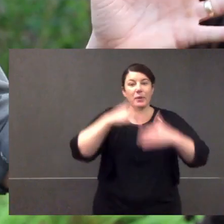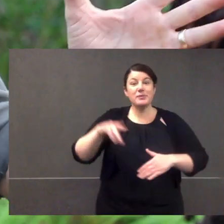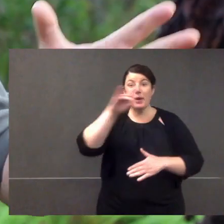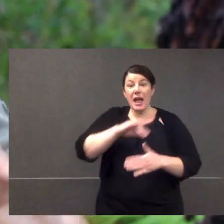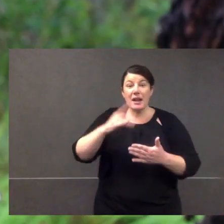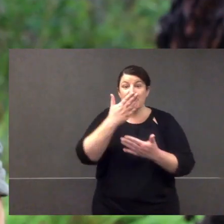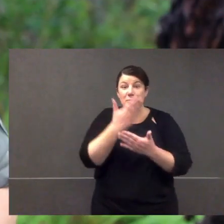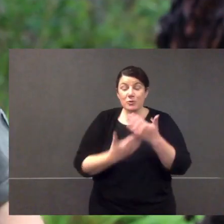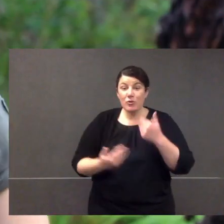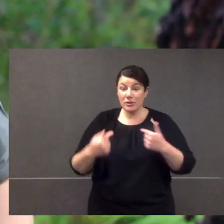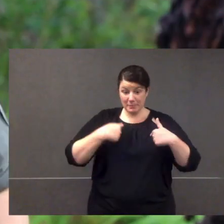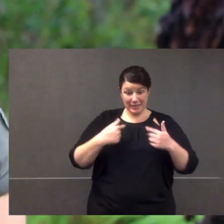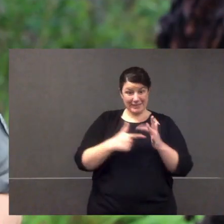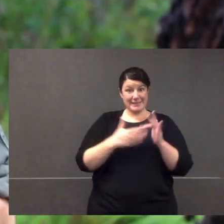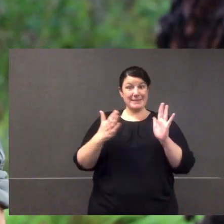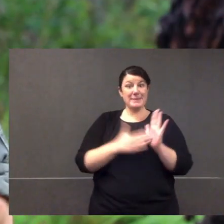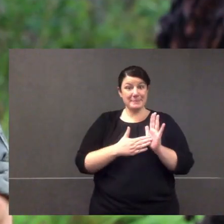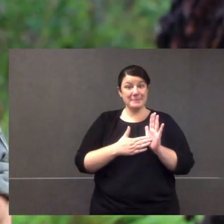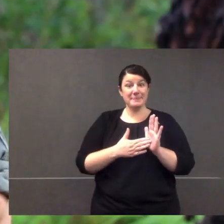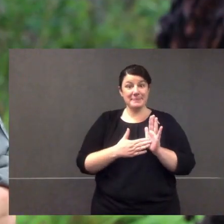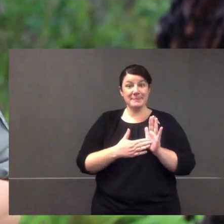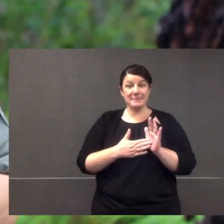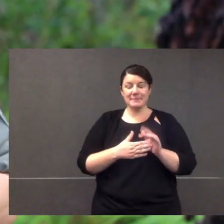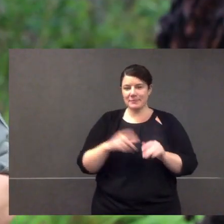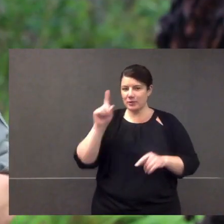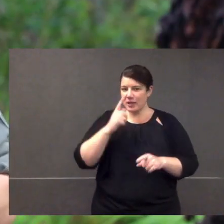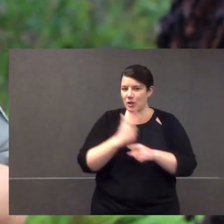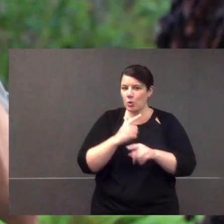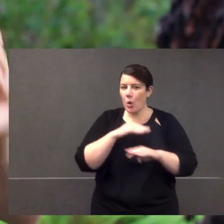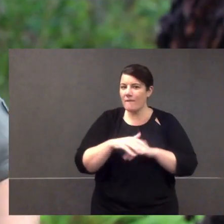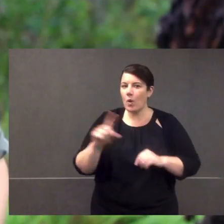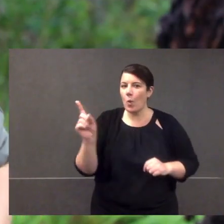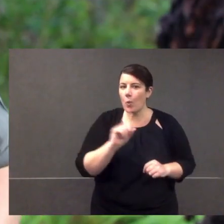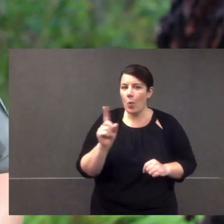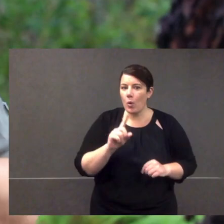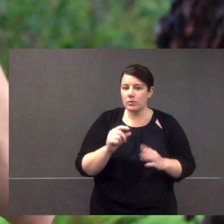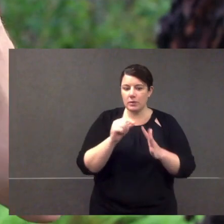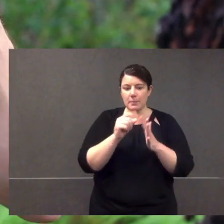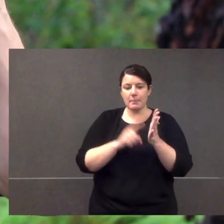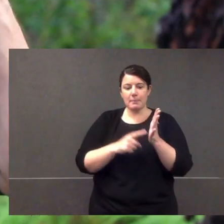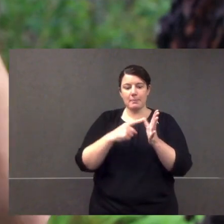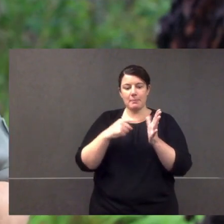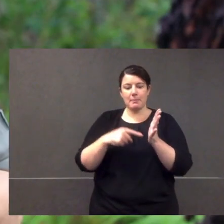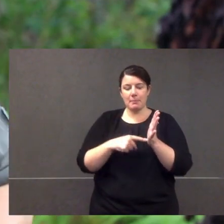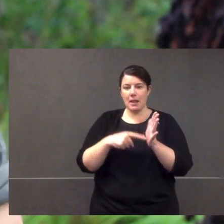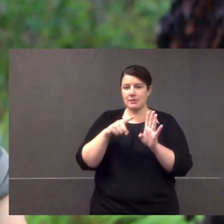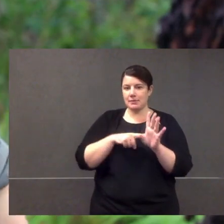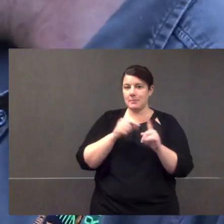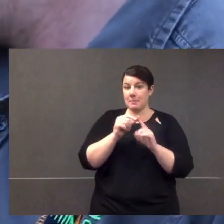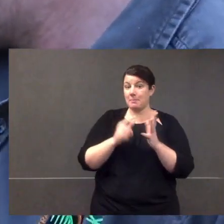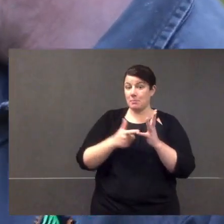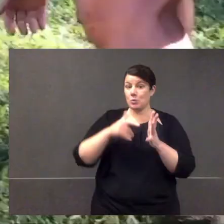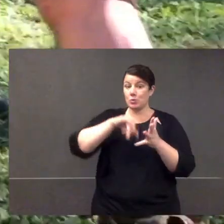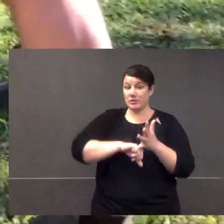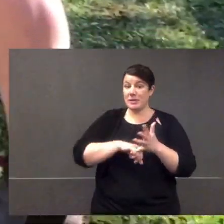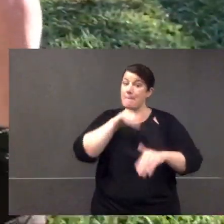G'day, welcome to Animal Tales with Tim Faulkner. That's me, and today I'm talking about the platypus.